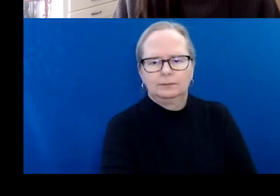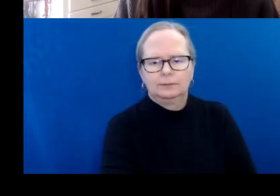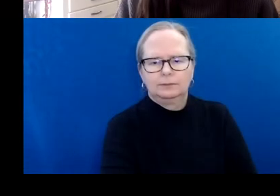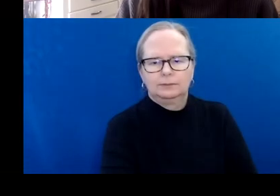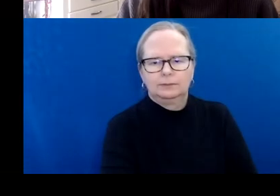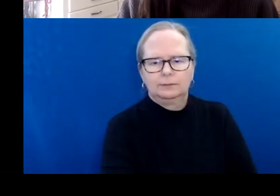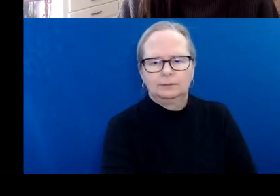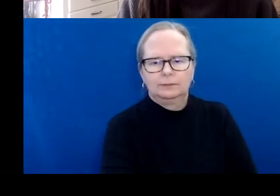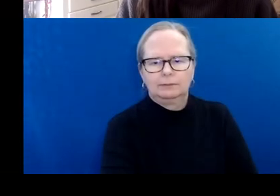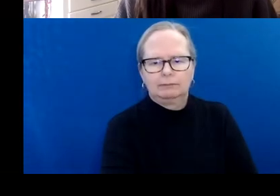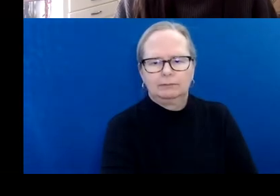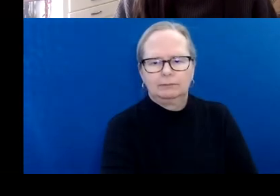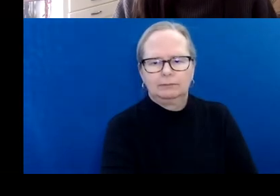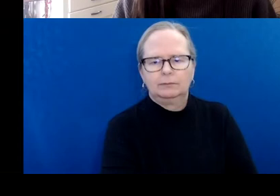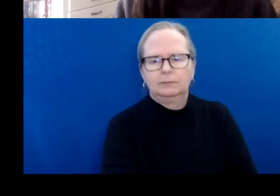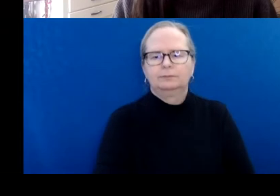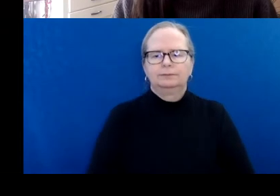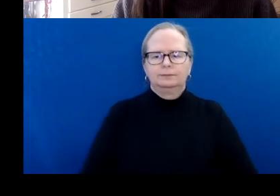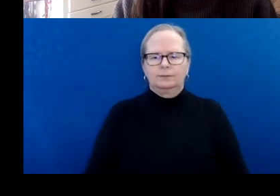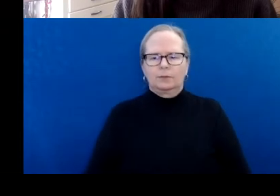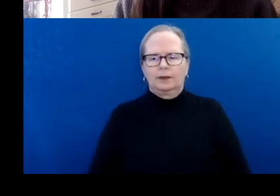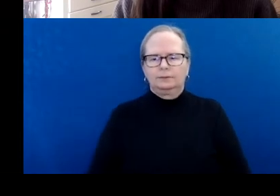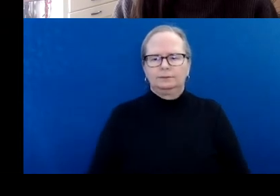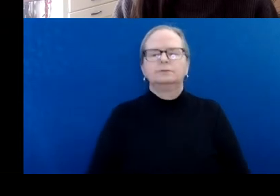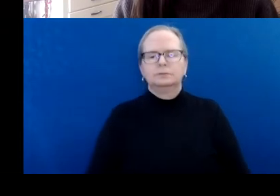Here's a quick overview of the program timeline.